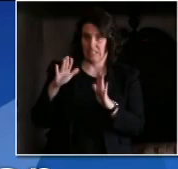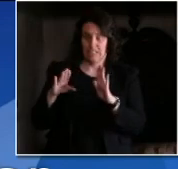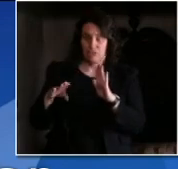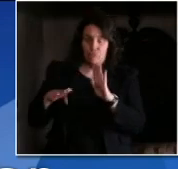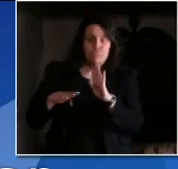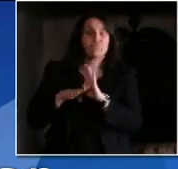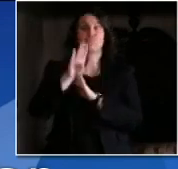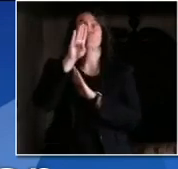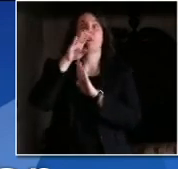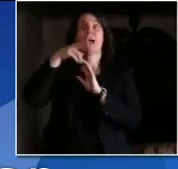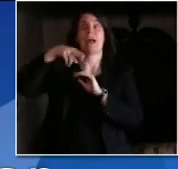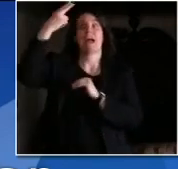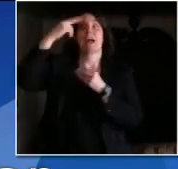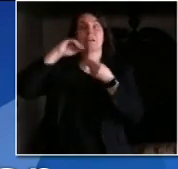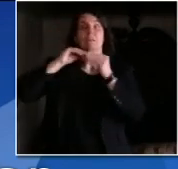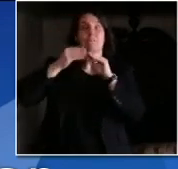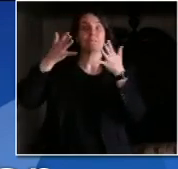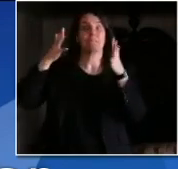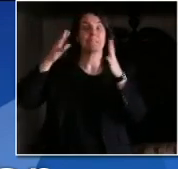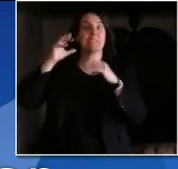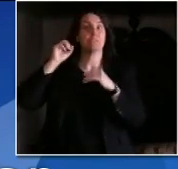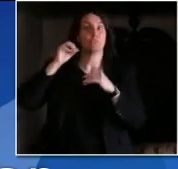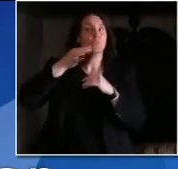What do you think things might be with that?